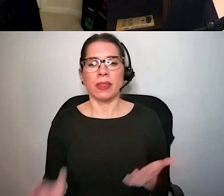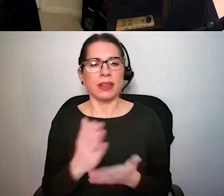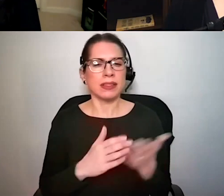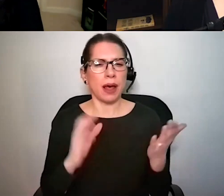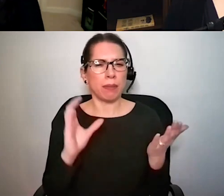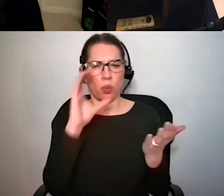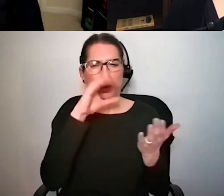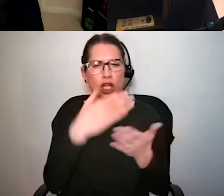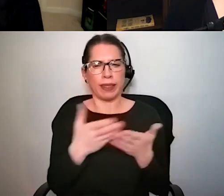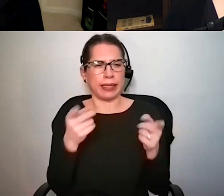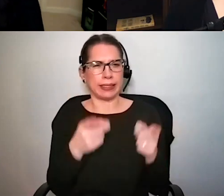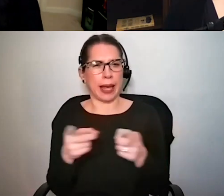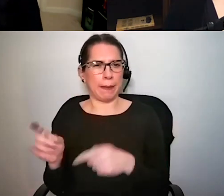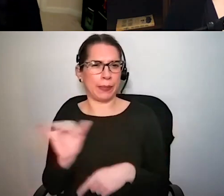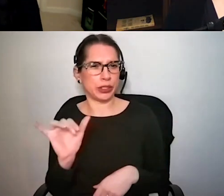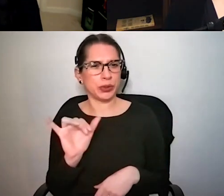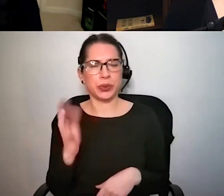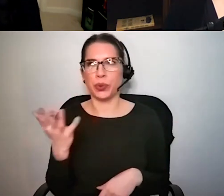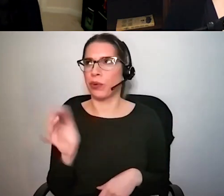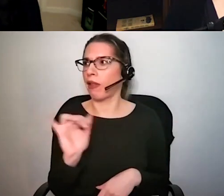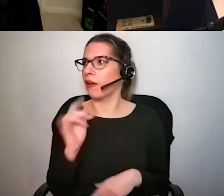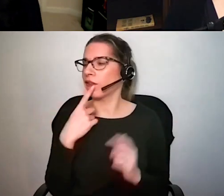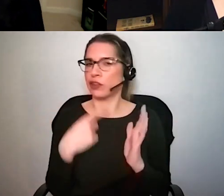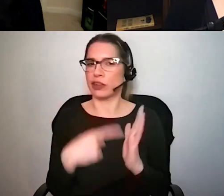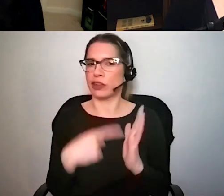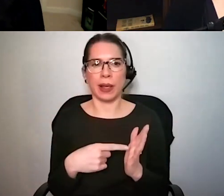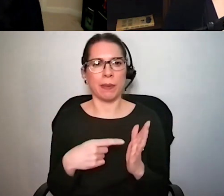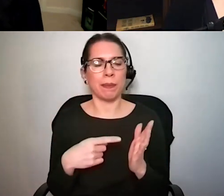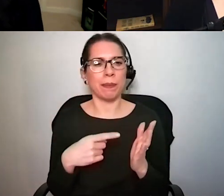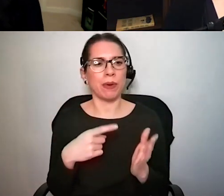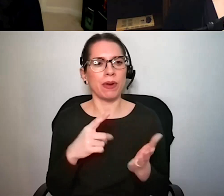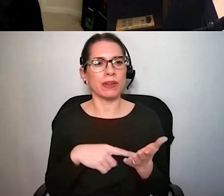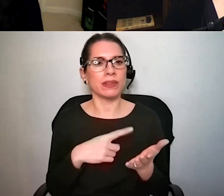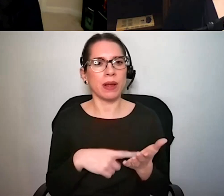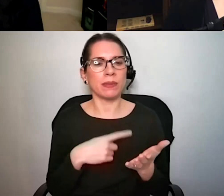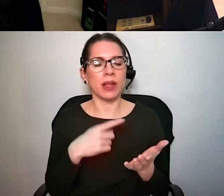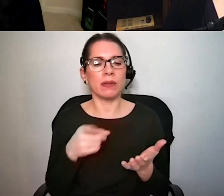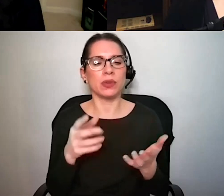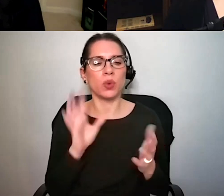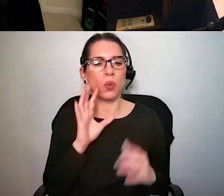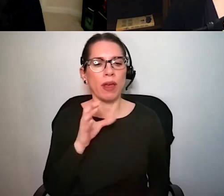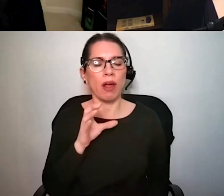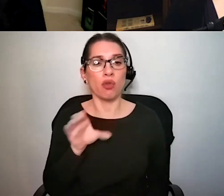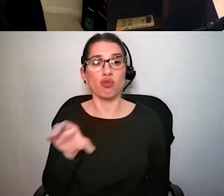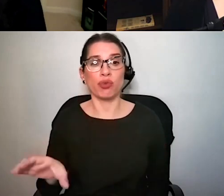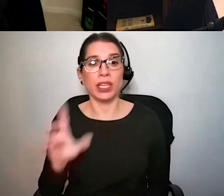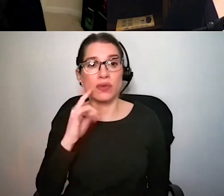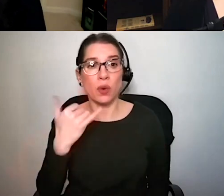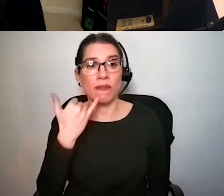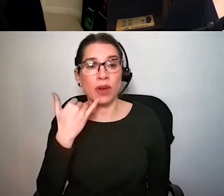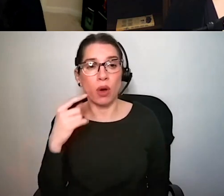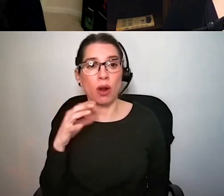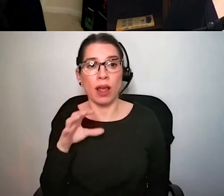that happen like how many times do you kind of go for your phone and then it starts to ring or vibrate like um